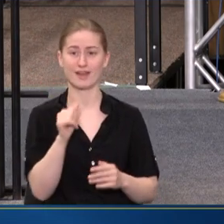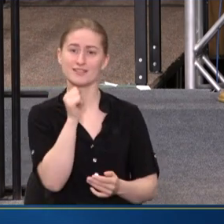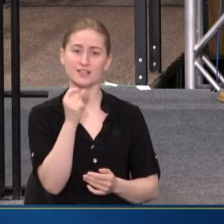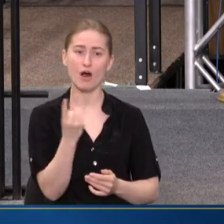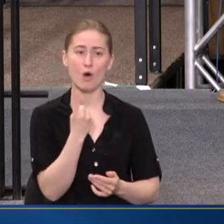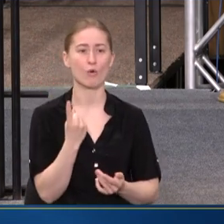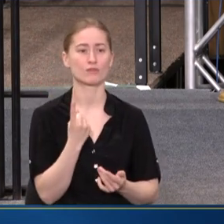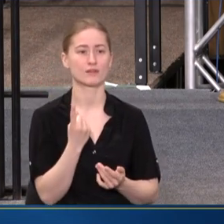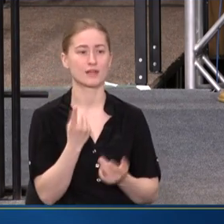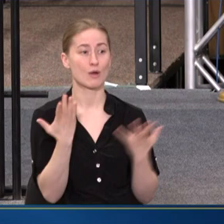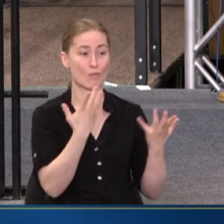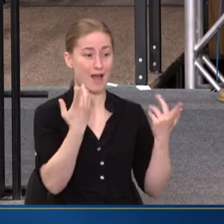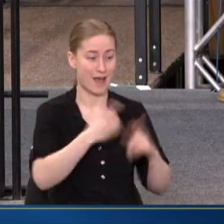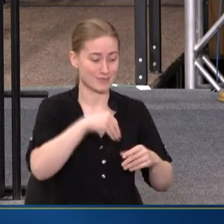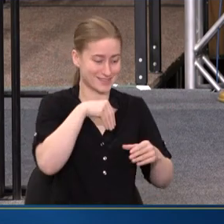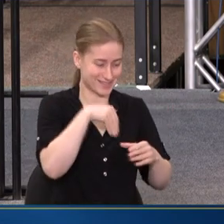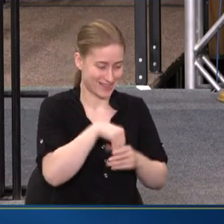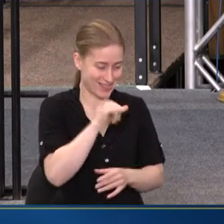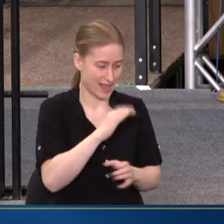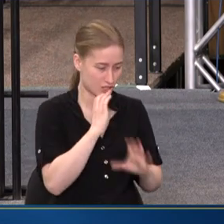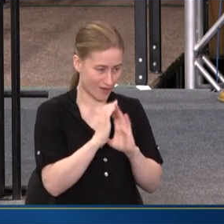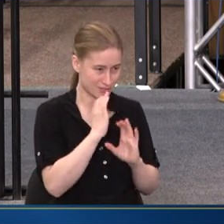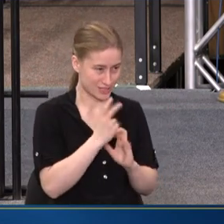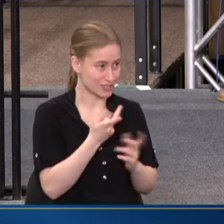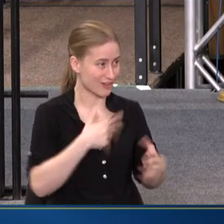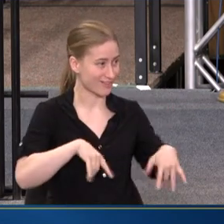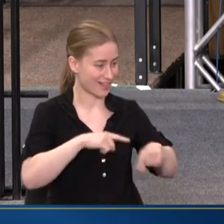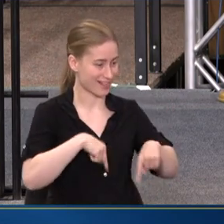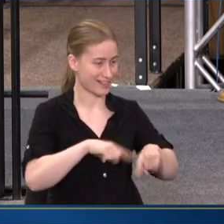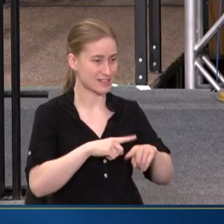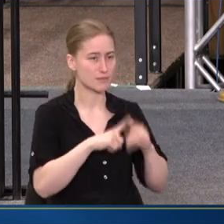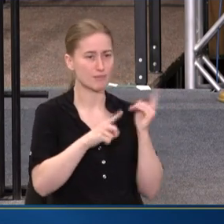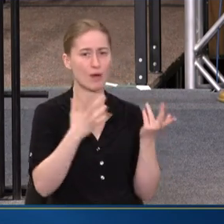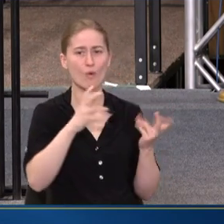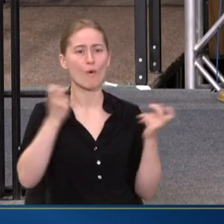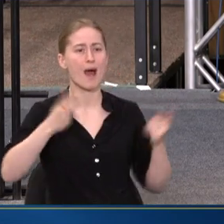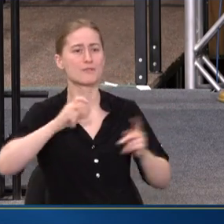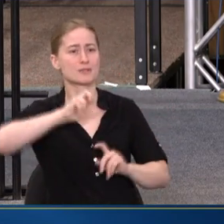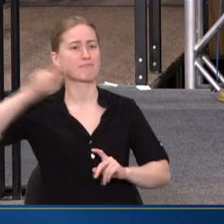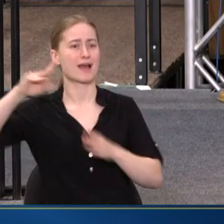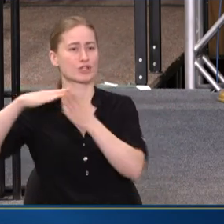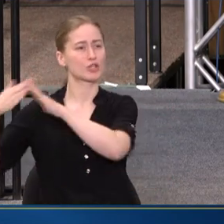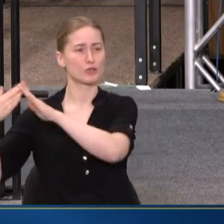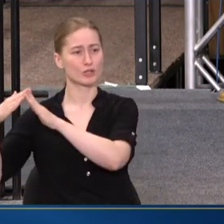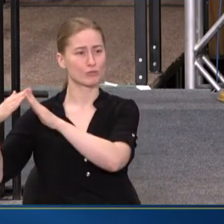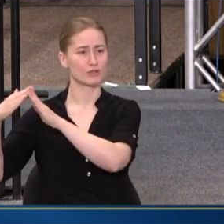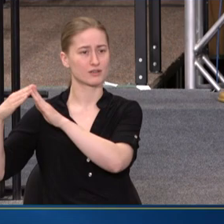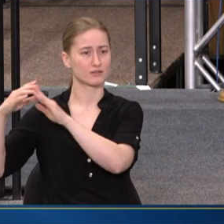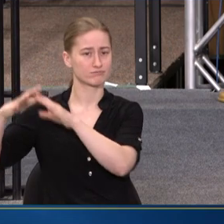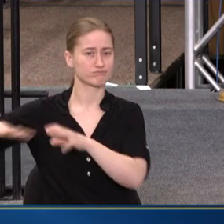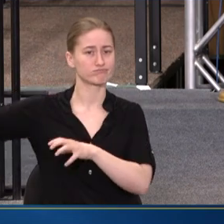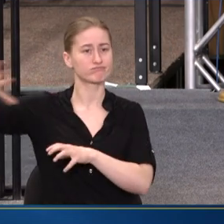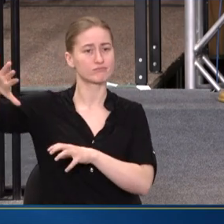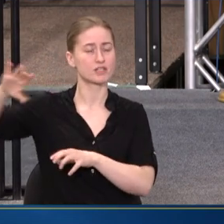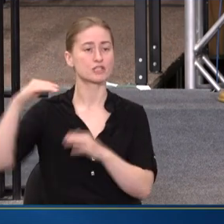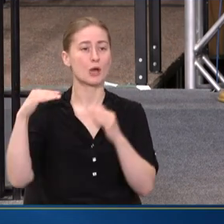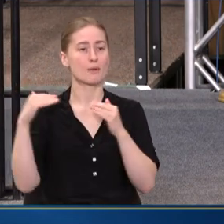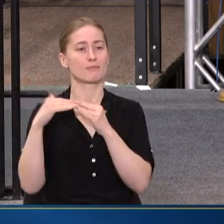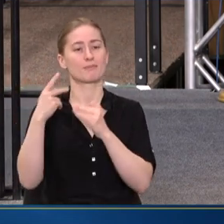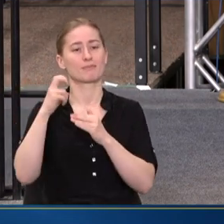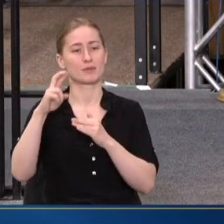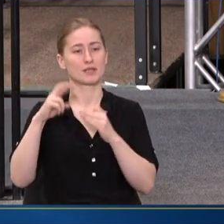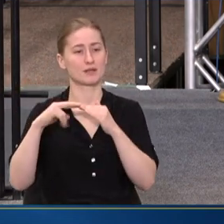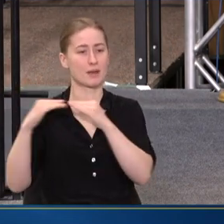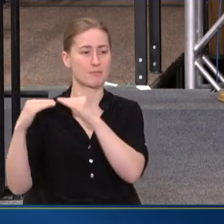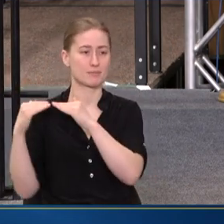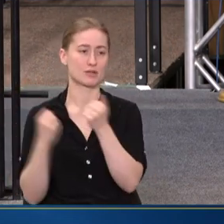NOT JUST WHAT HAPPENS IN A CONVERSATION LIKE THIS. IT'S WHAT HAPPENS WHEN YOU'RE BACK IN YOUR COMMUNITY. AND PEER SUPPORT SPECIALISTS, PEOPLE